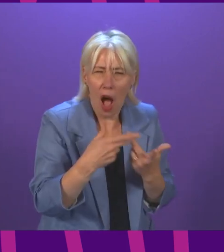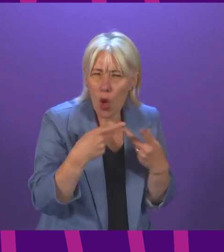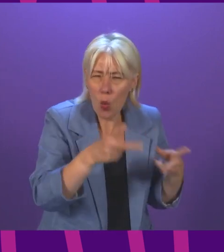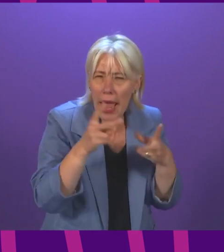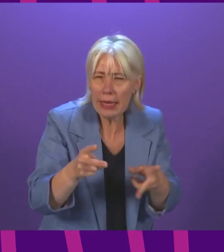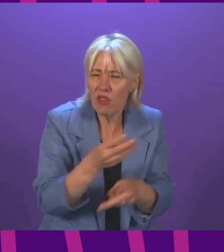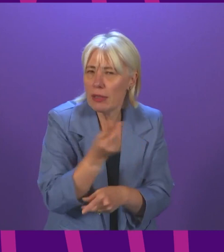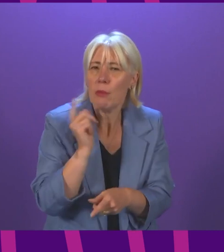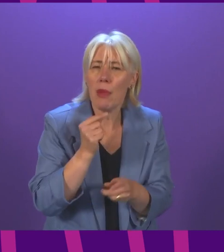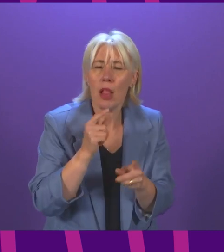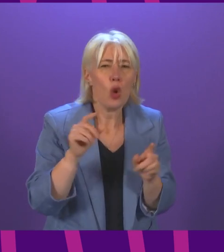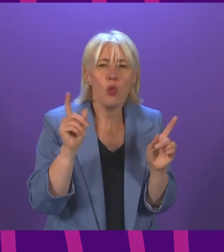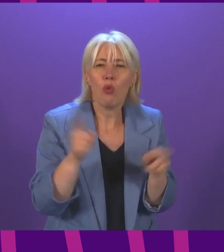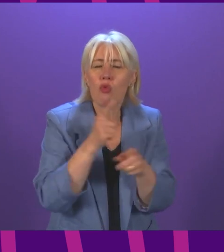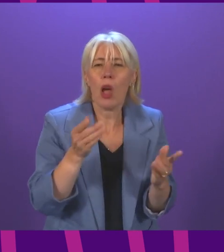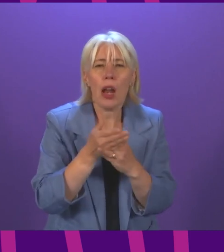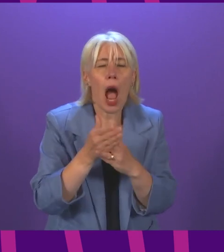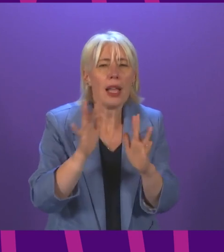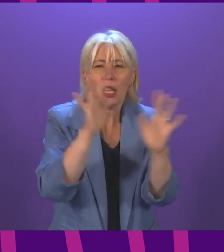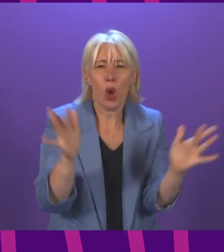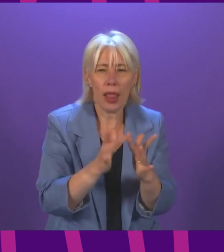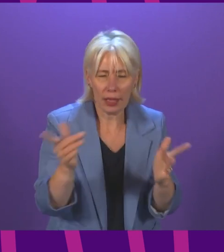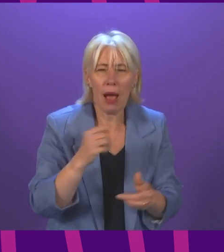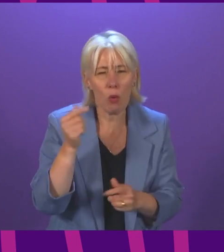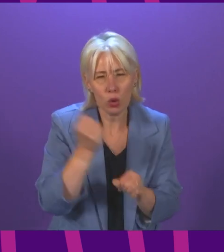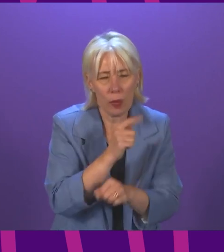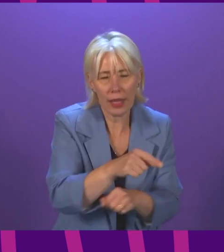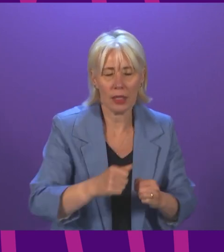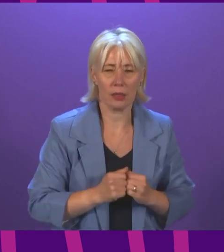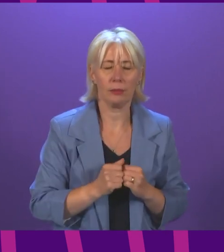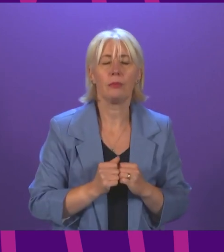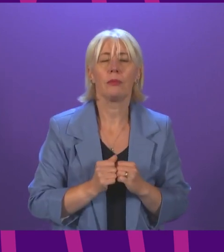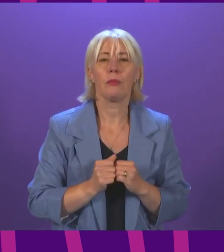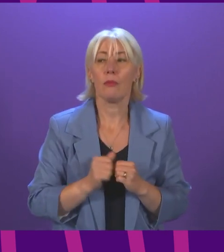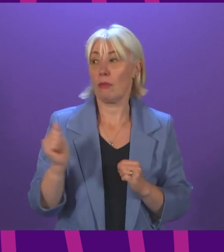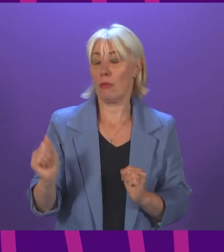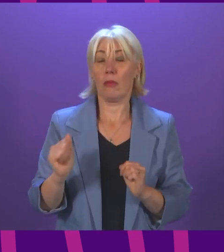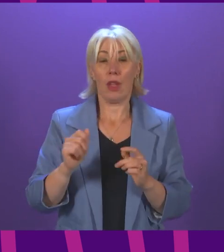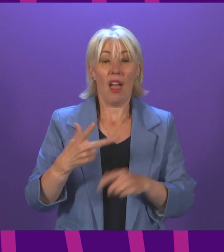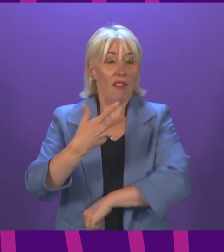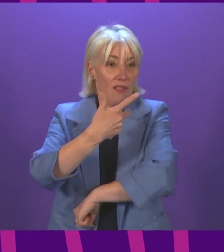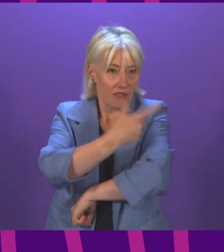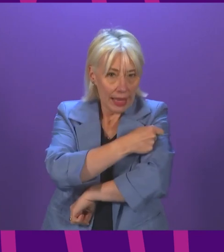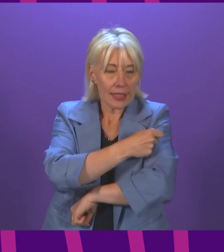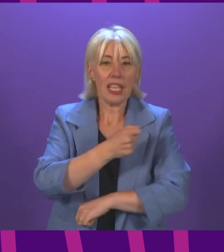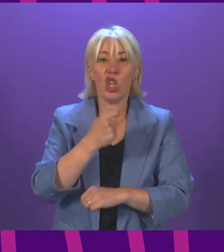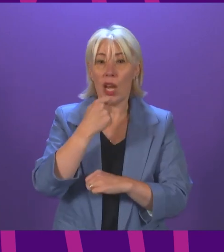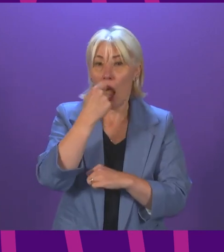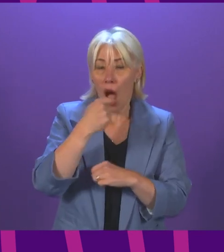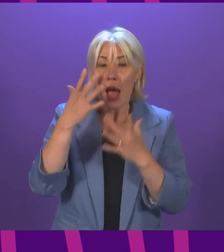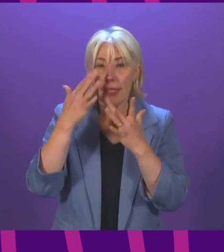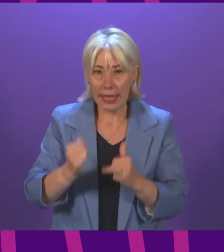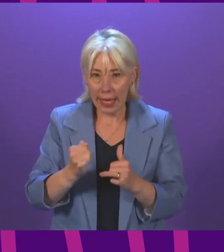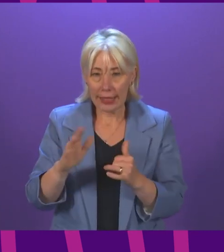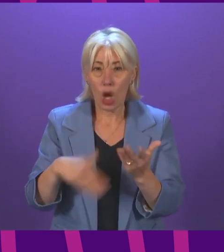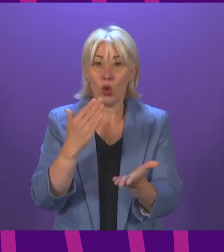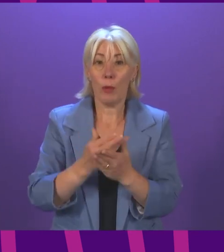excluded. And briefly, Mercedes Villalba. Vaccination and testing are both crucial tools in ensuring that our schools remain